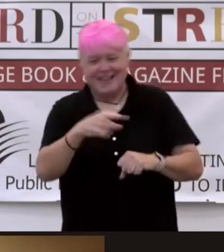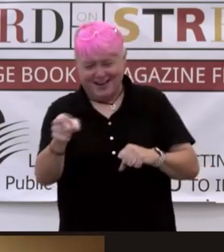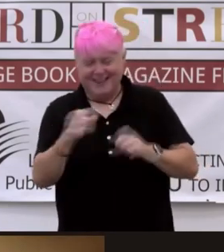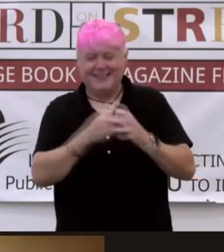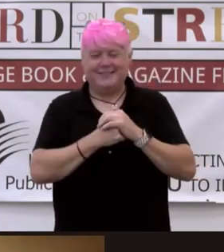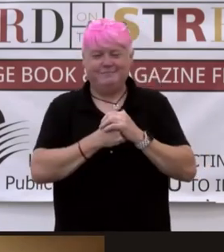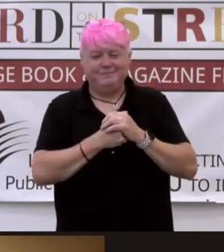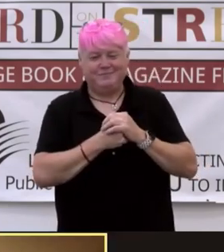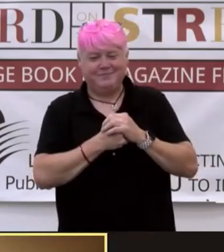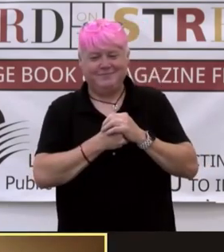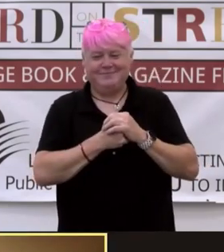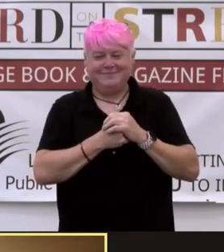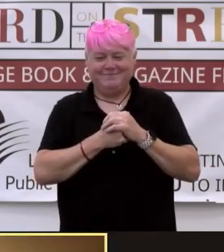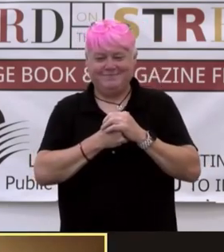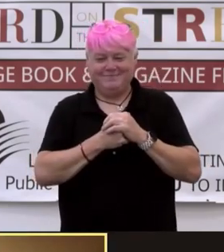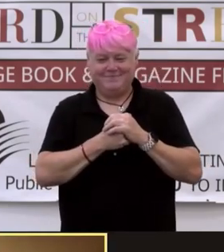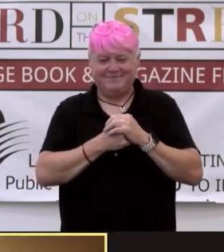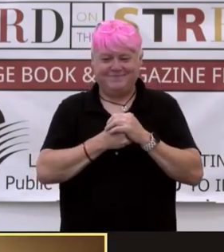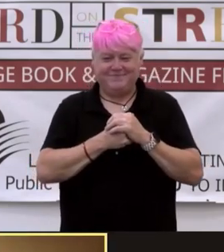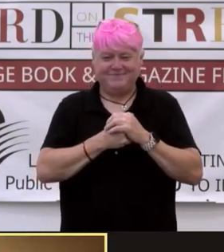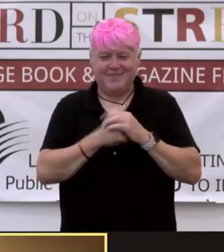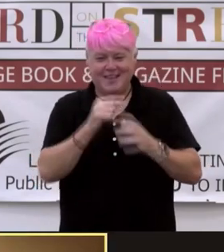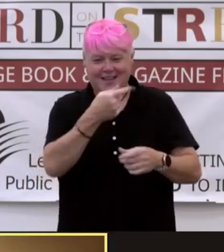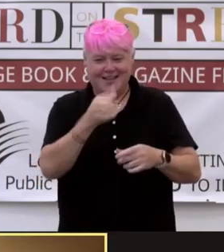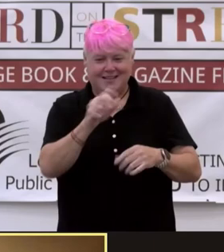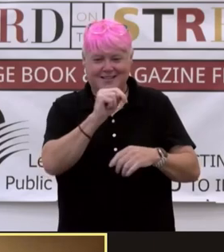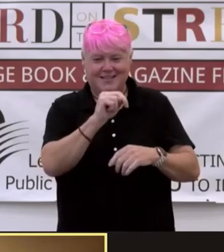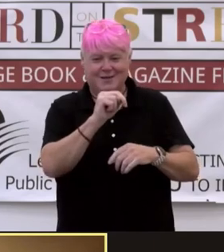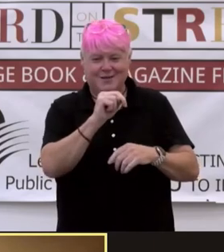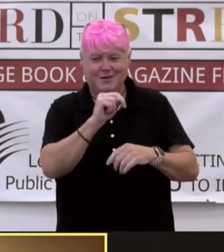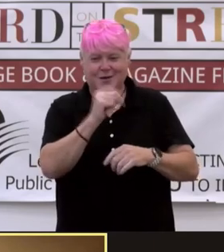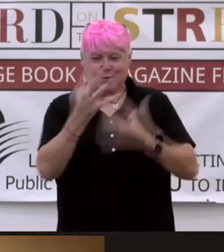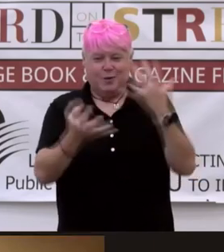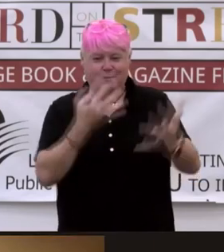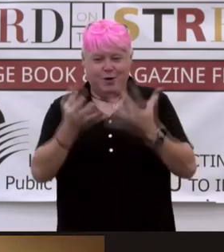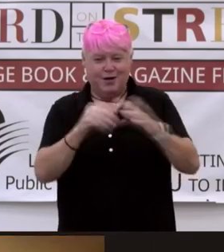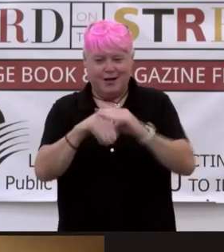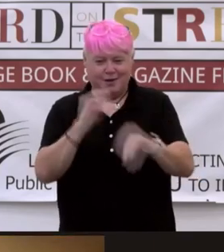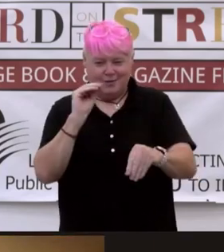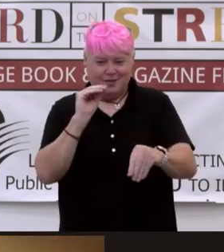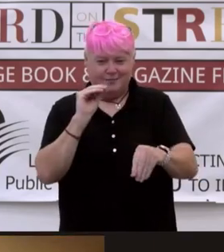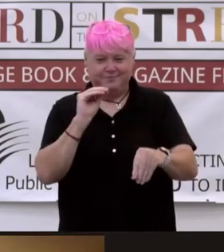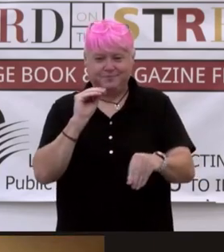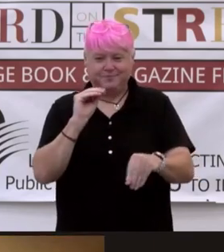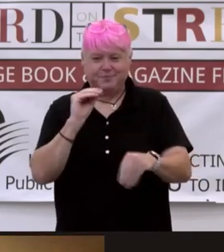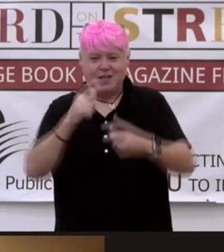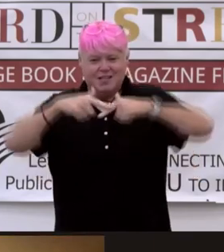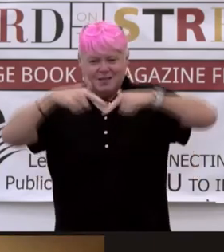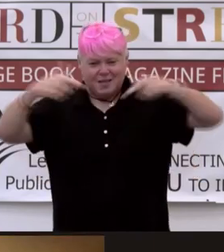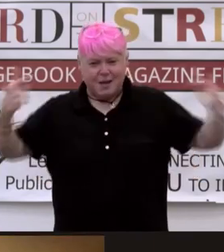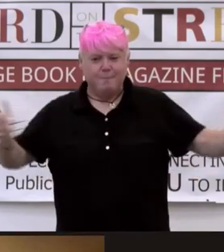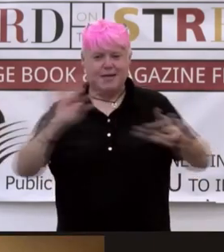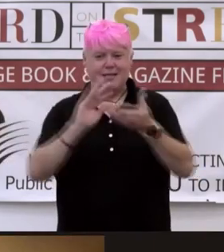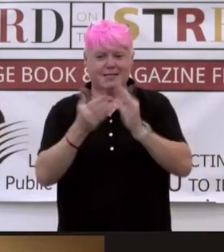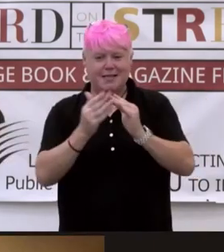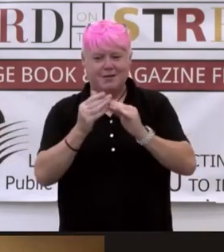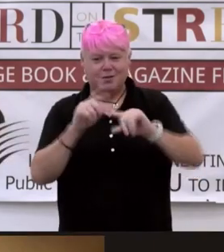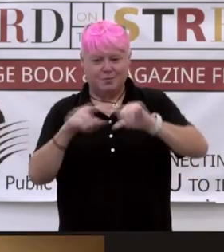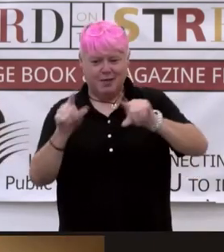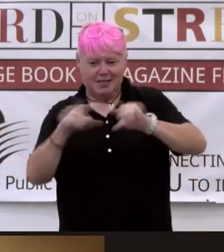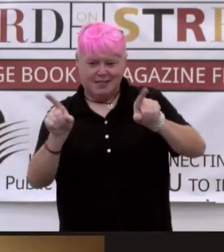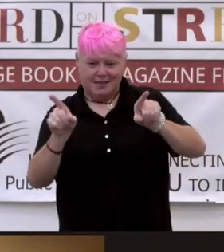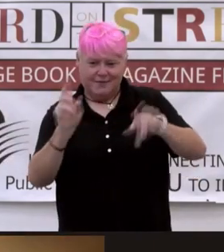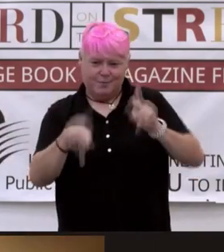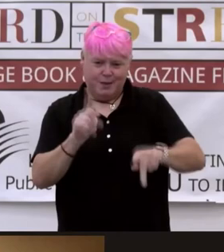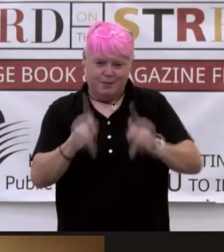No. The gin would burn it out. Yeah. I actually. It seems like such a big city with so many different, different people